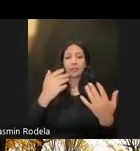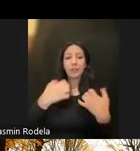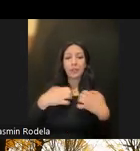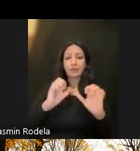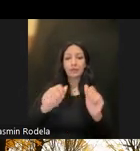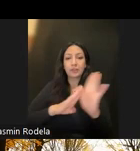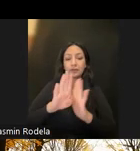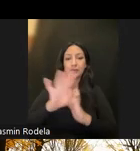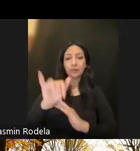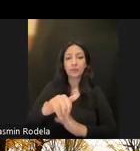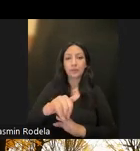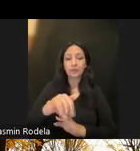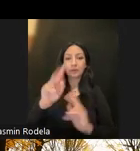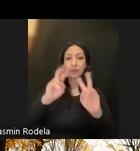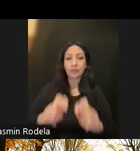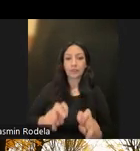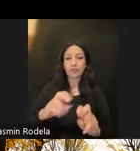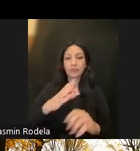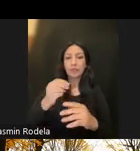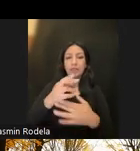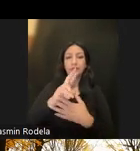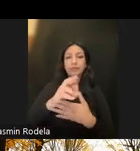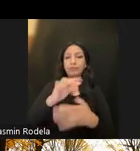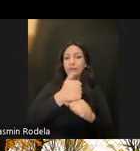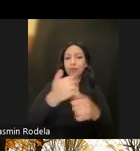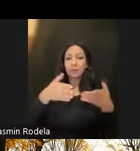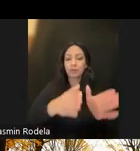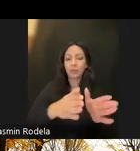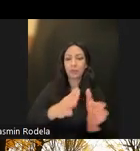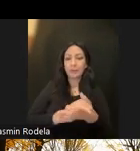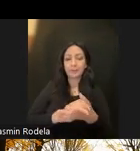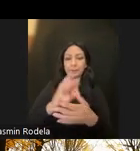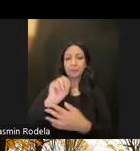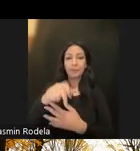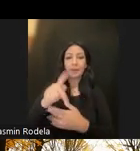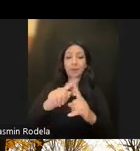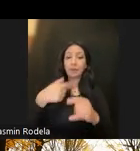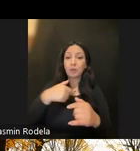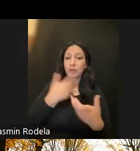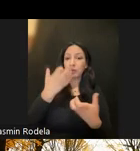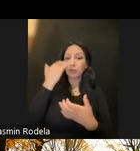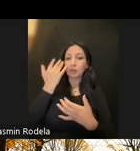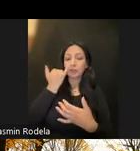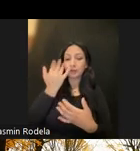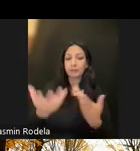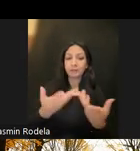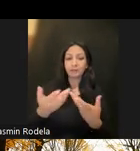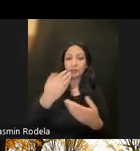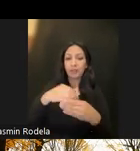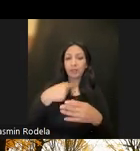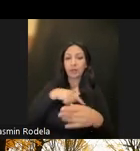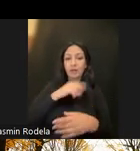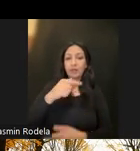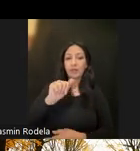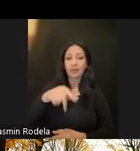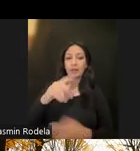this analysis and roadmap. And I think what I also want to note is that in our gap analysis,